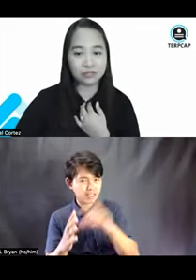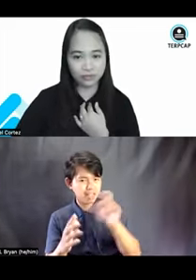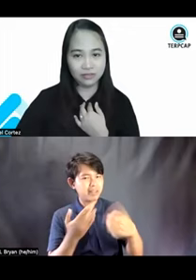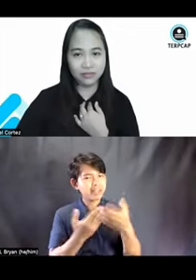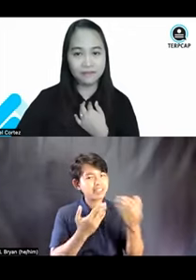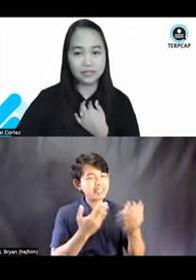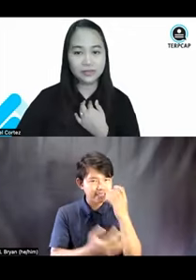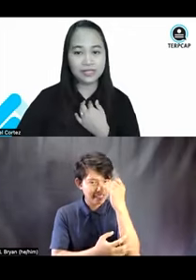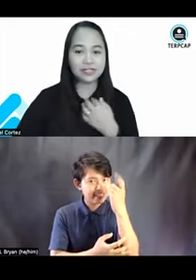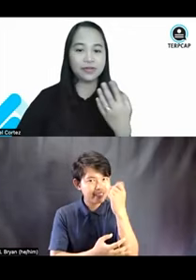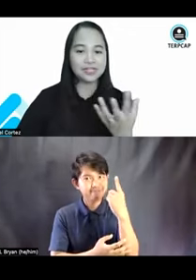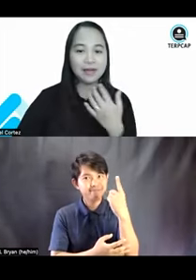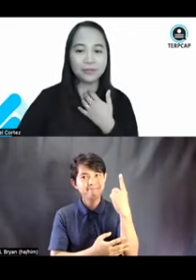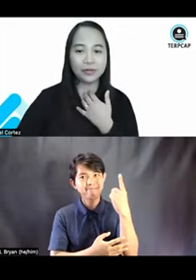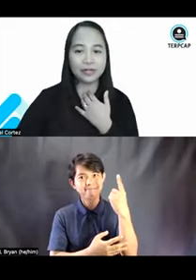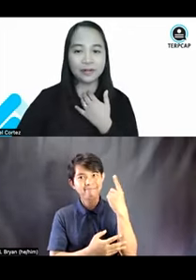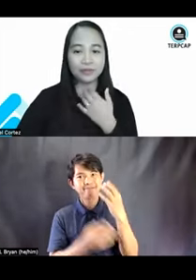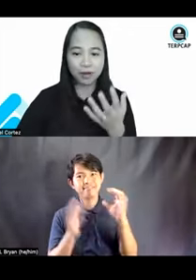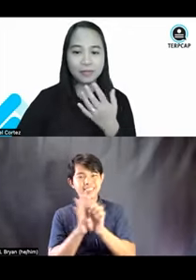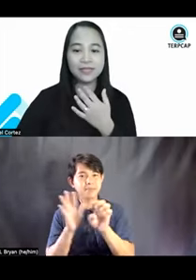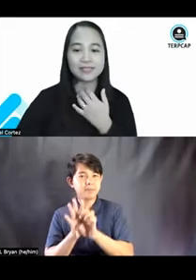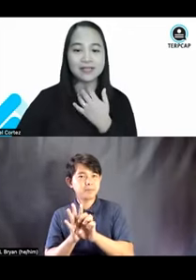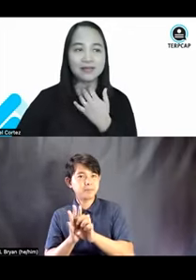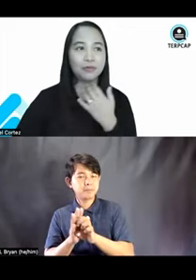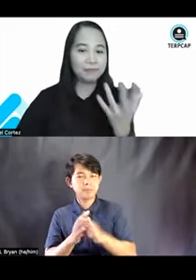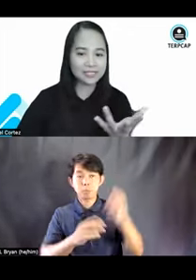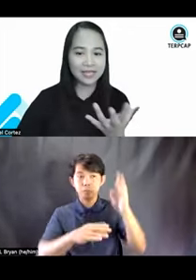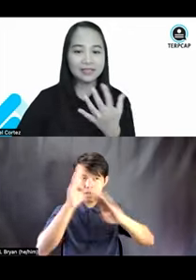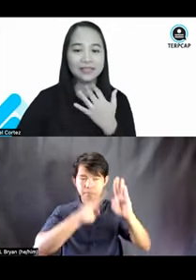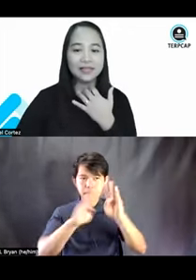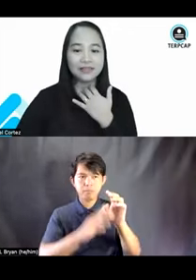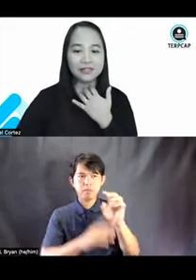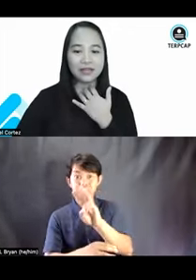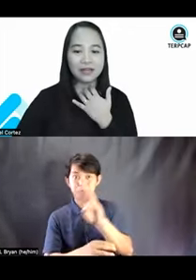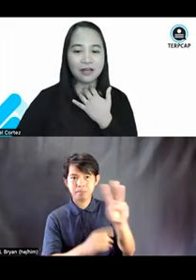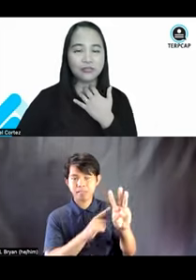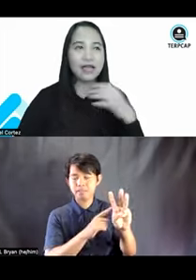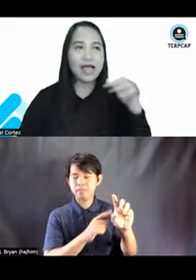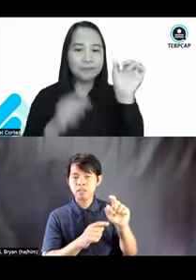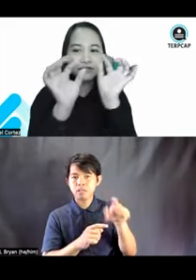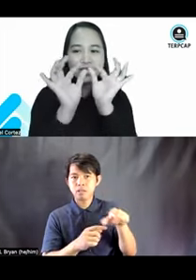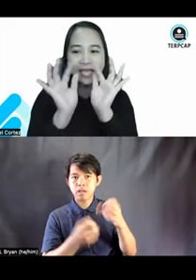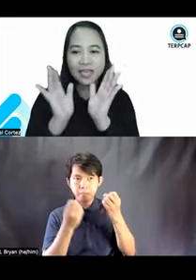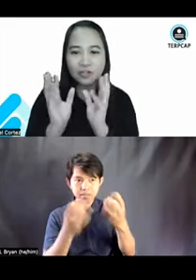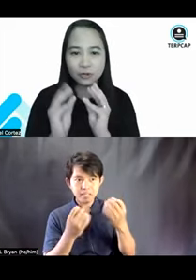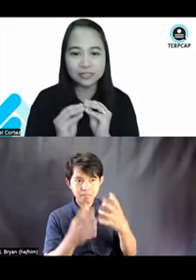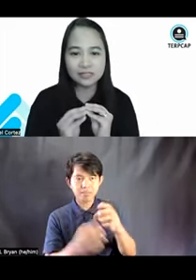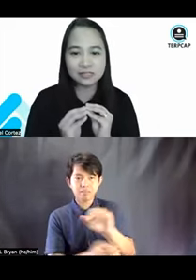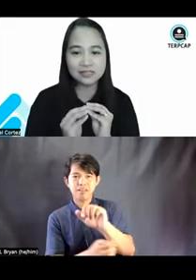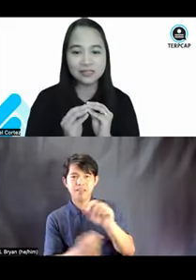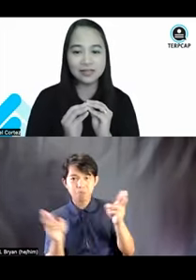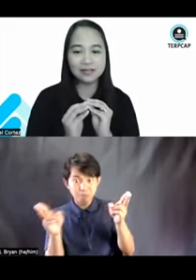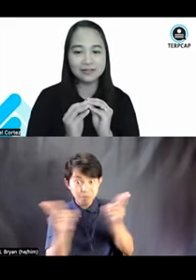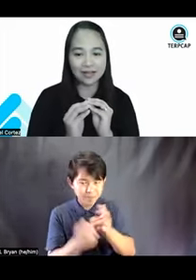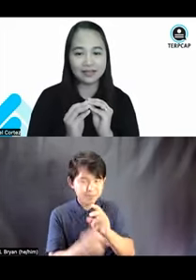understood. So, let's say, for example, the problem is a website. There's a lot of abbreviations,